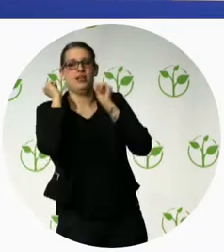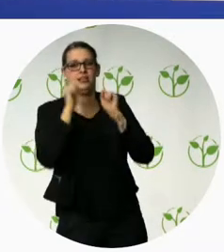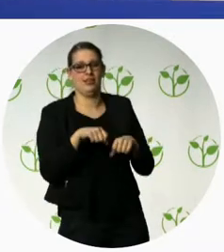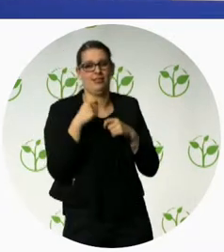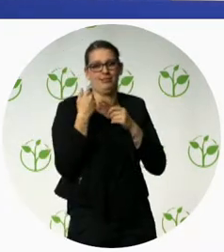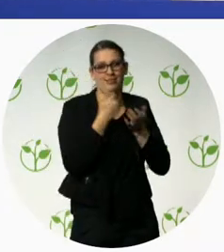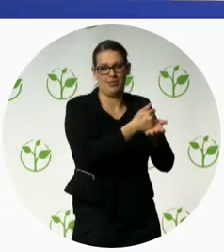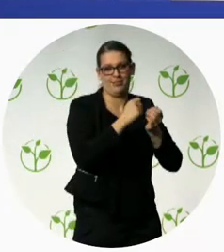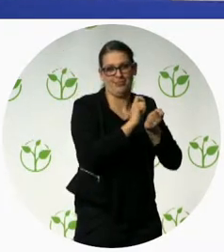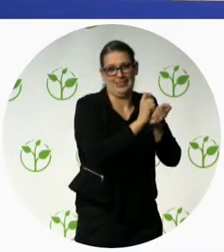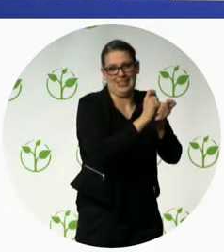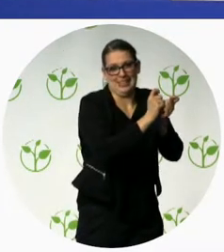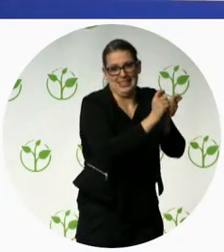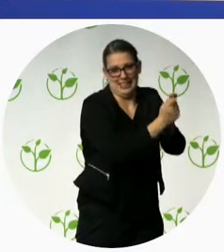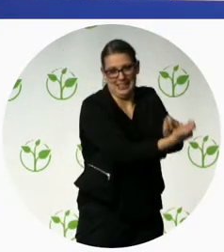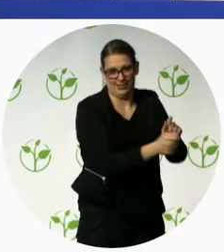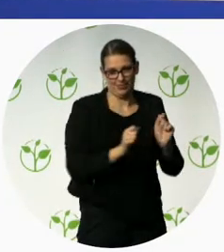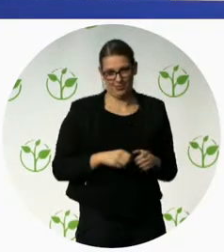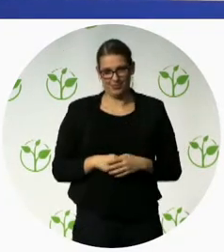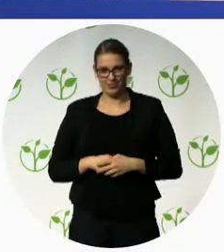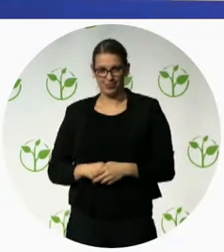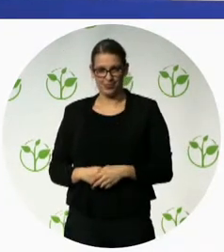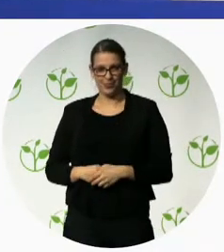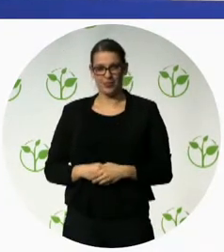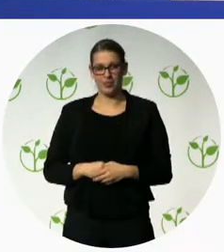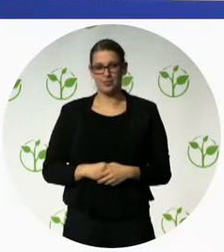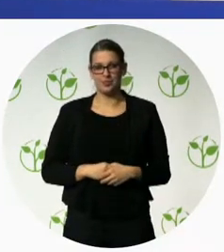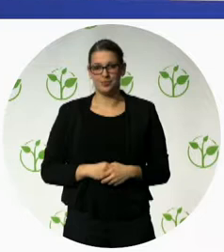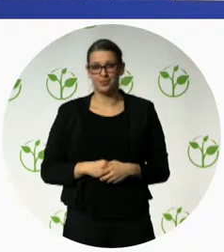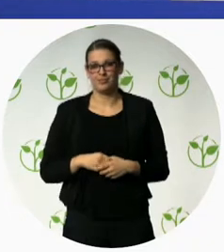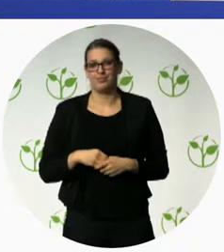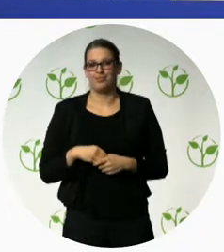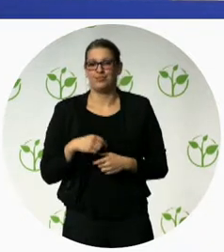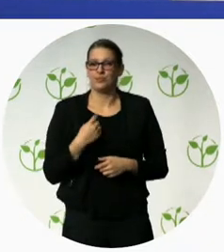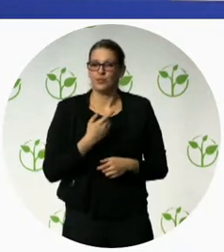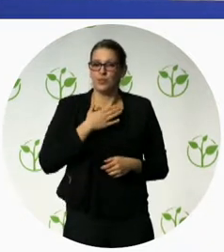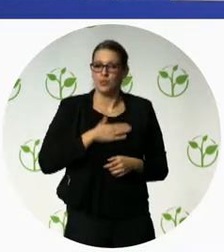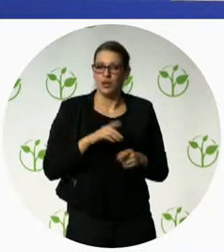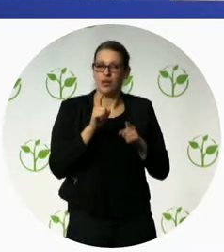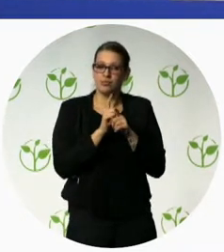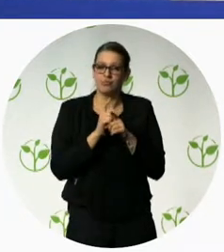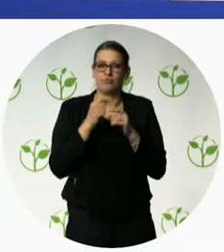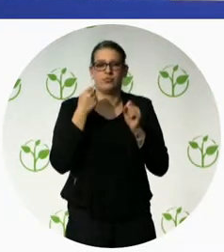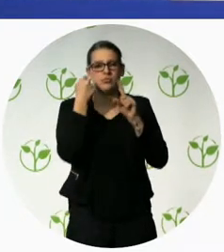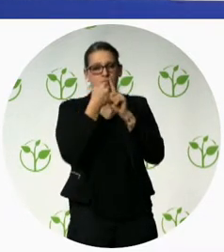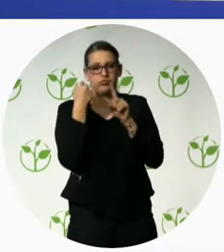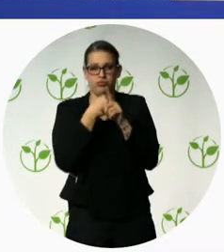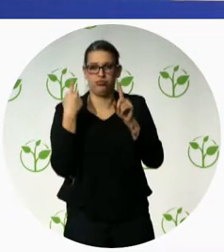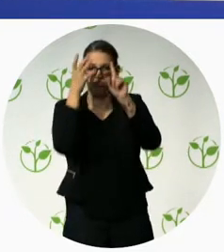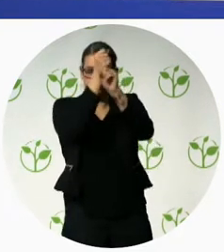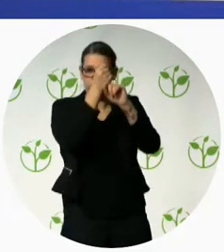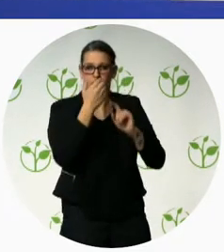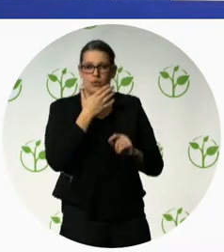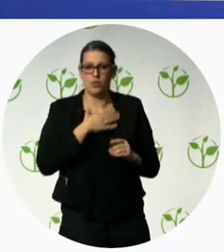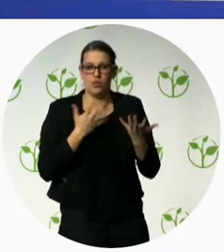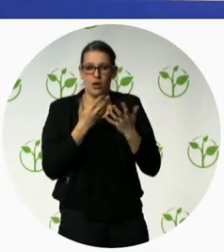to rehabilitation services and devices for persons with disabilities a concrete